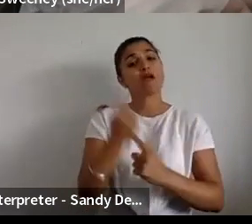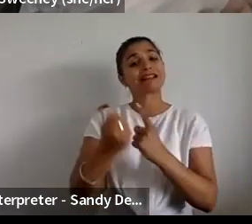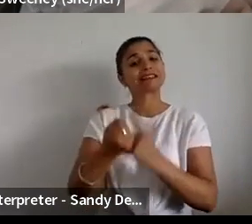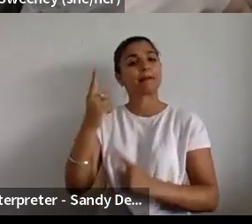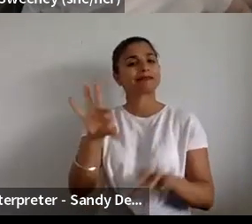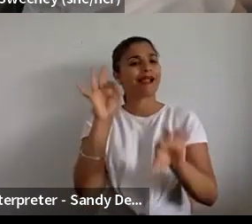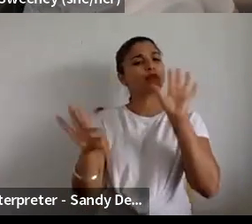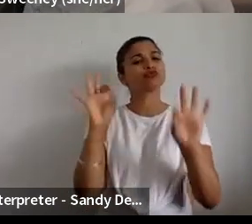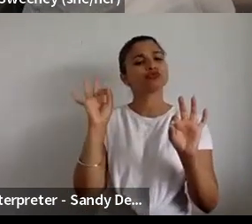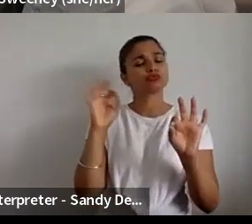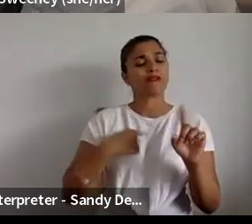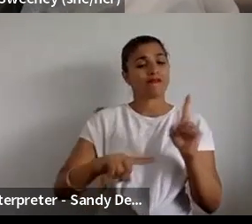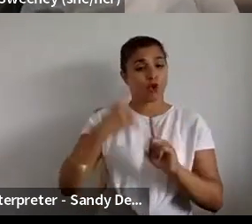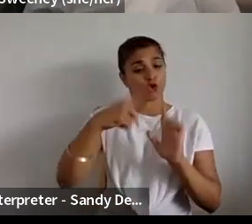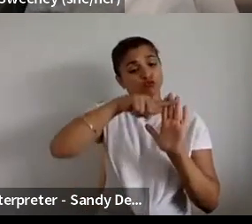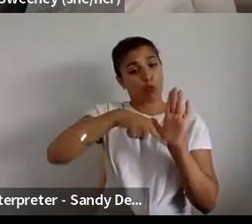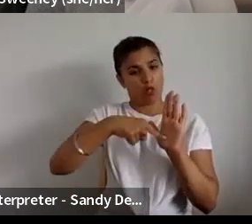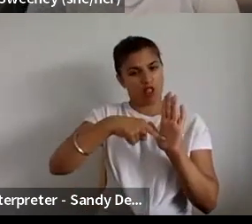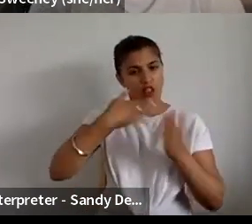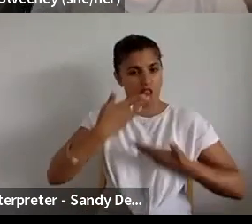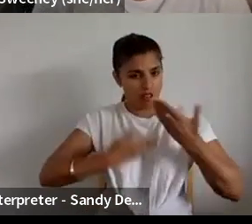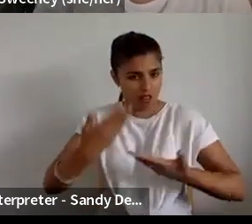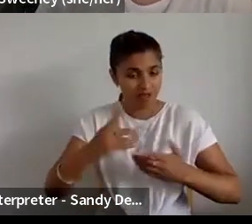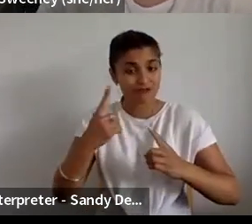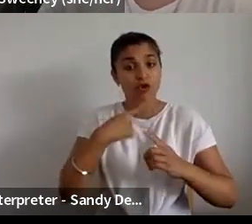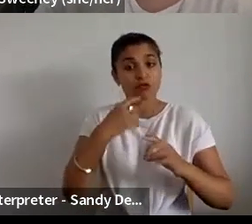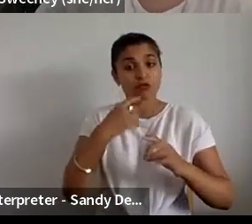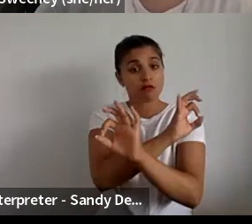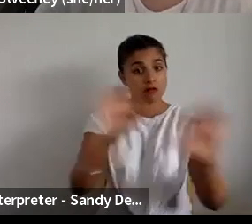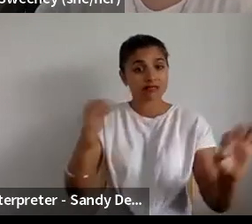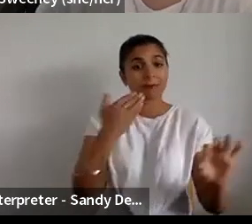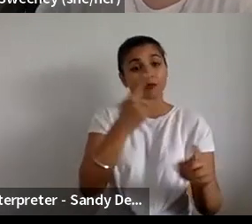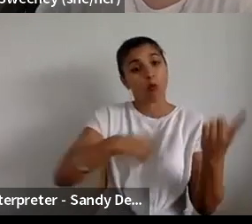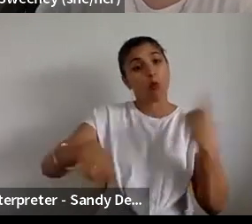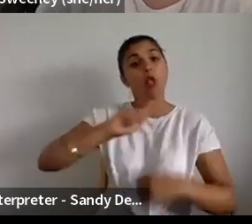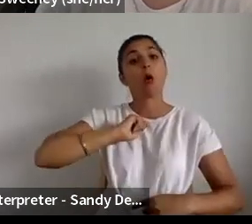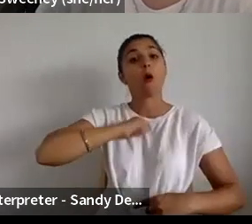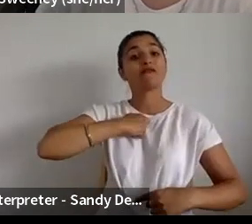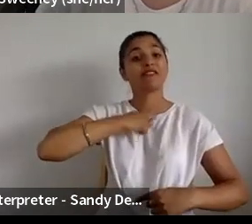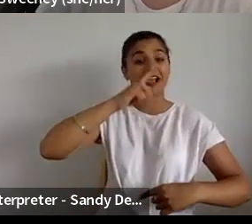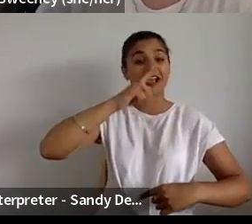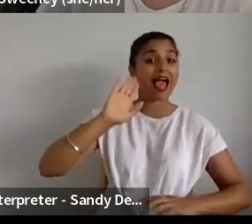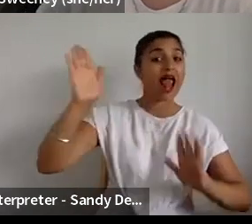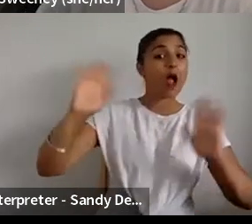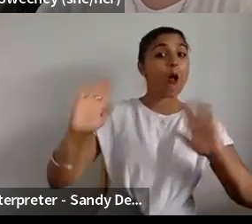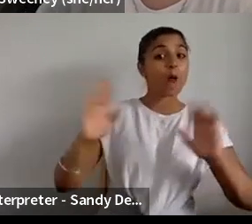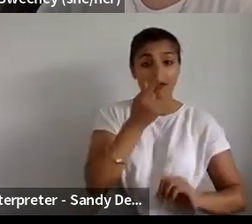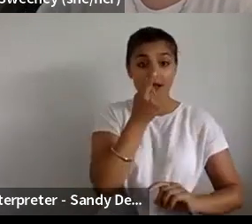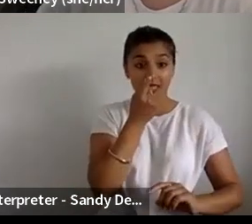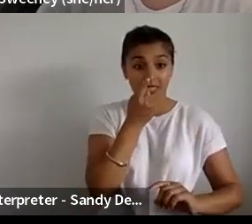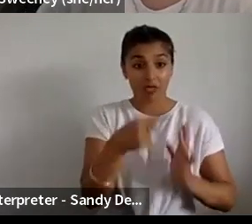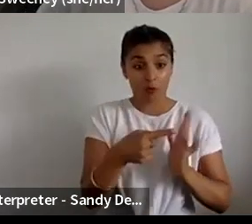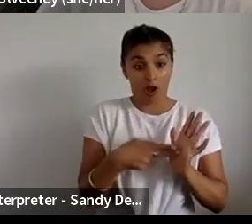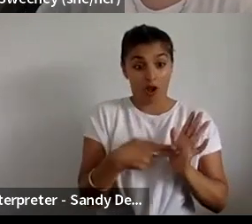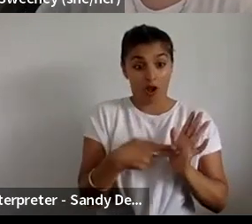and ask everyone to just turn on their turn off their mute buttons and say good morning to you all. So